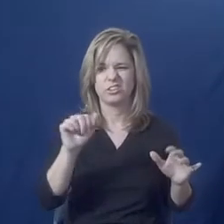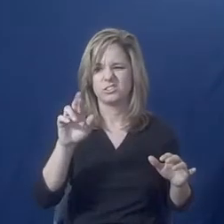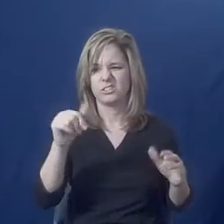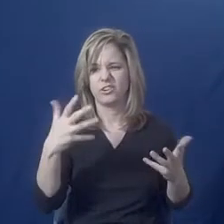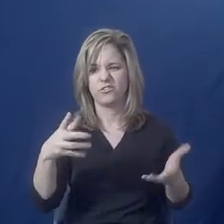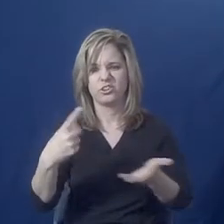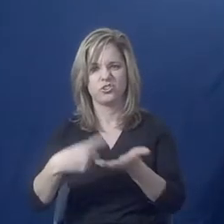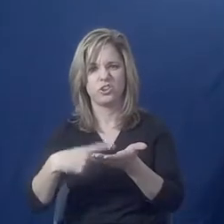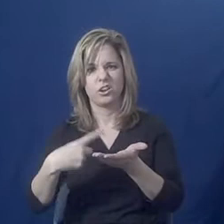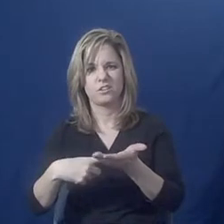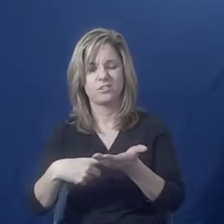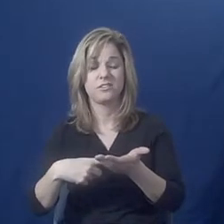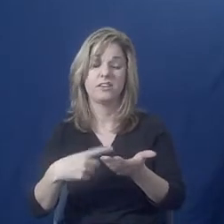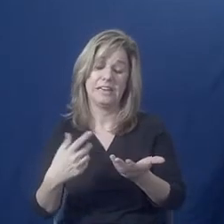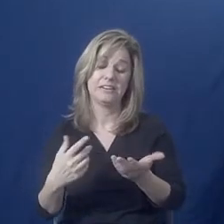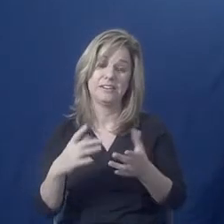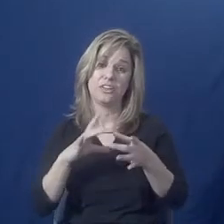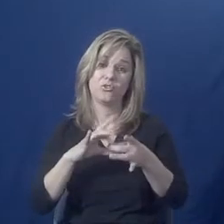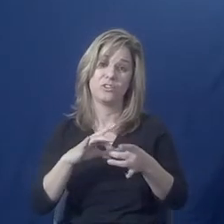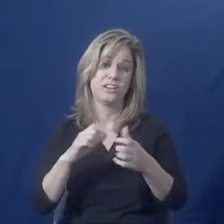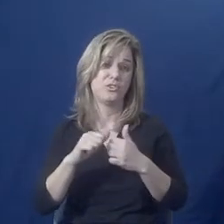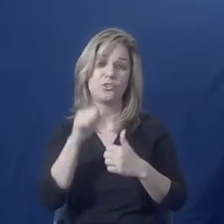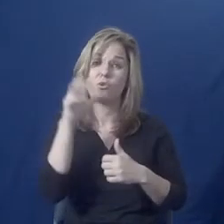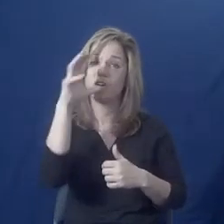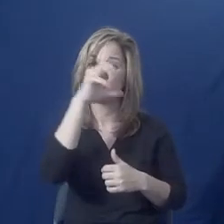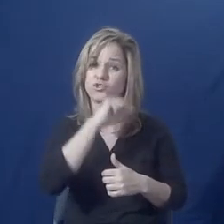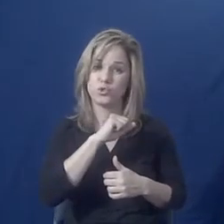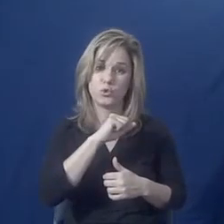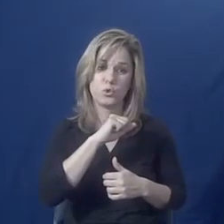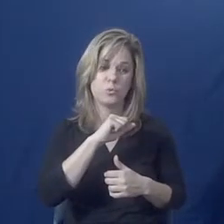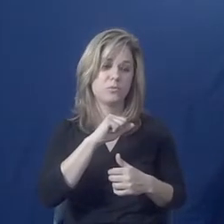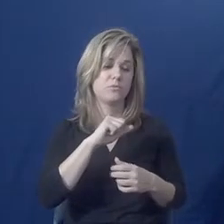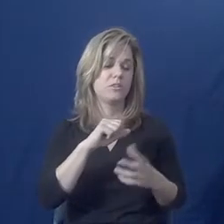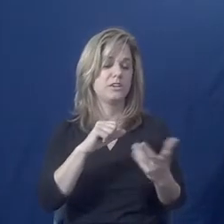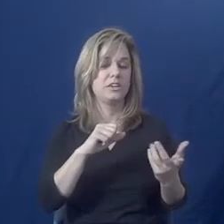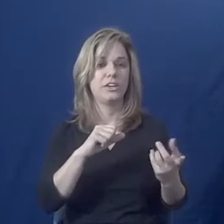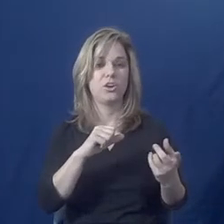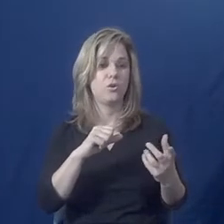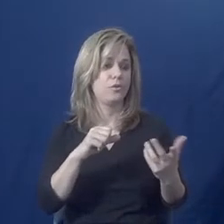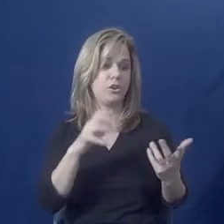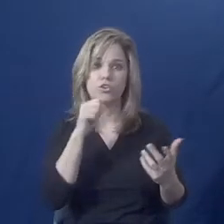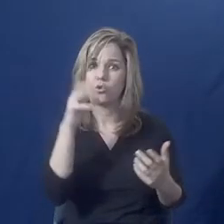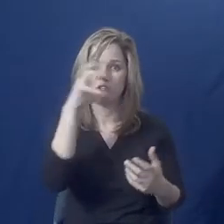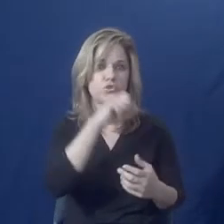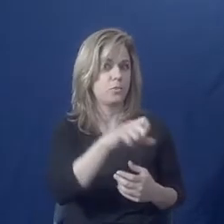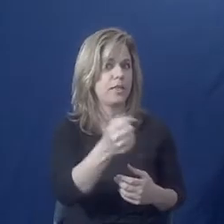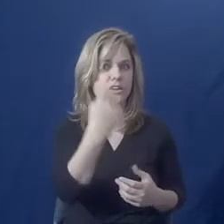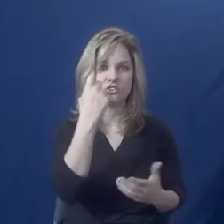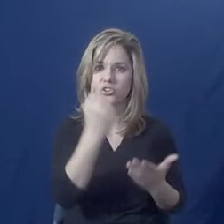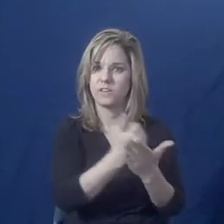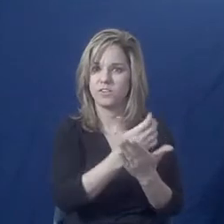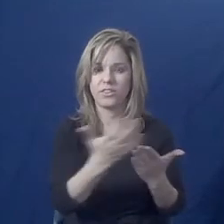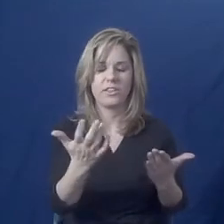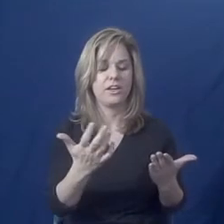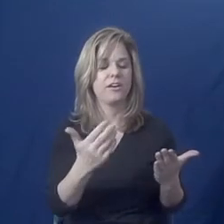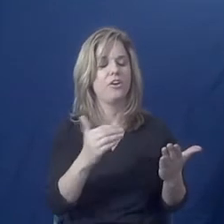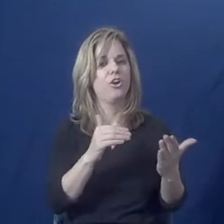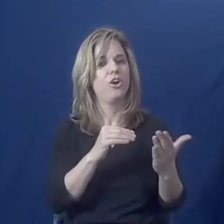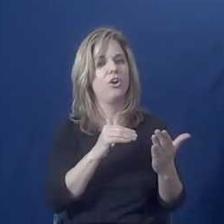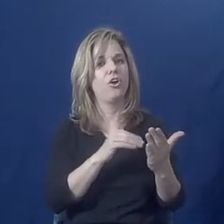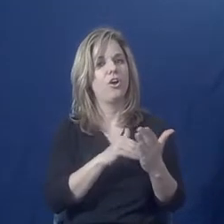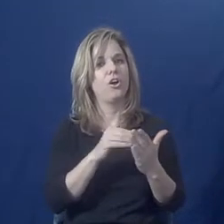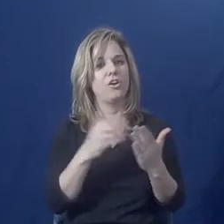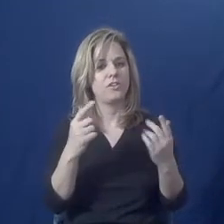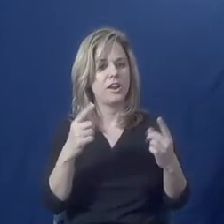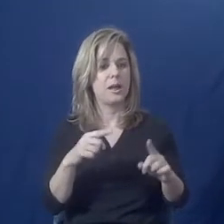about how people understand what information they've been given before. A lot of times, we as advocates can talk a